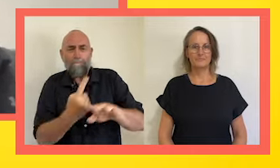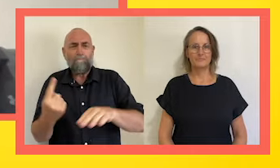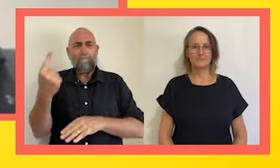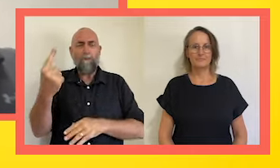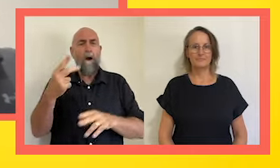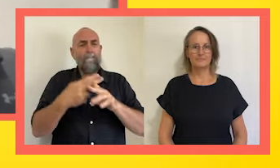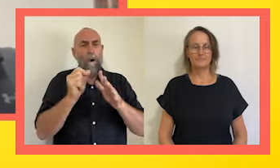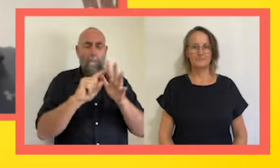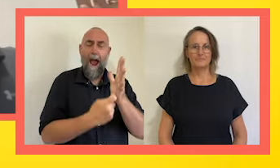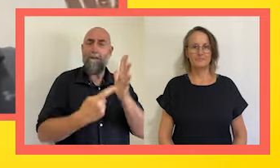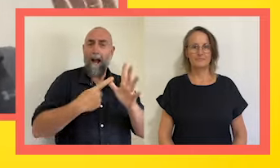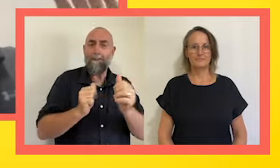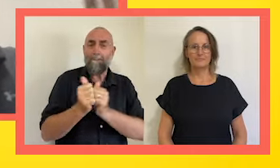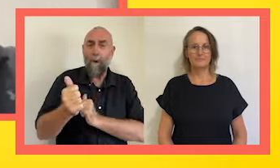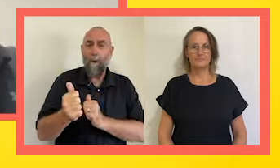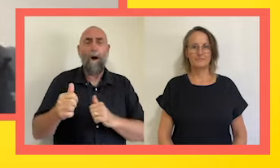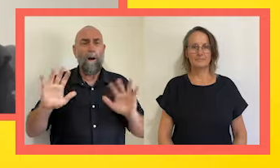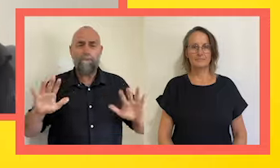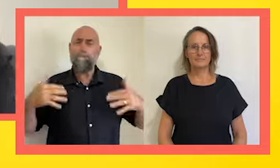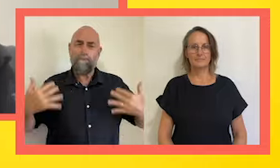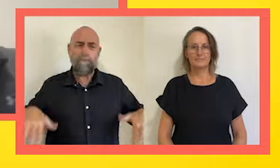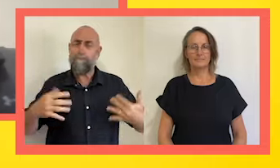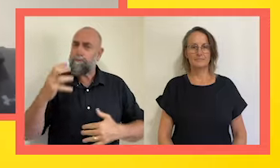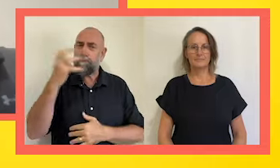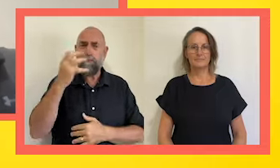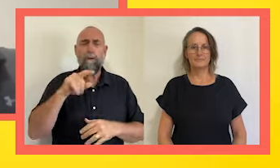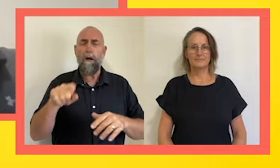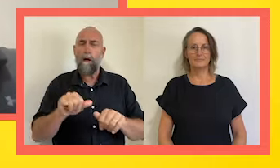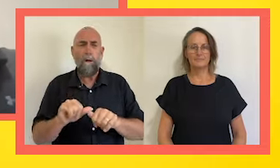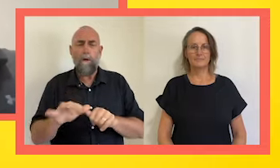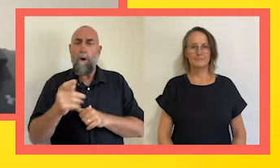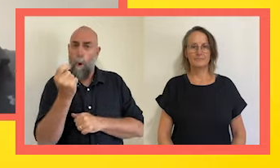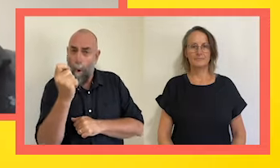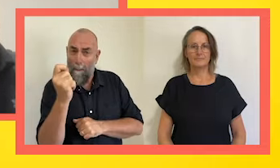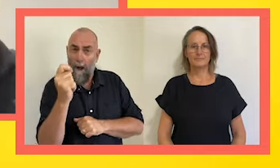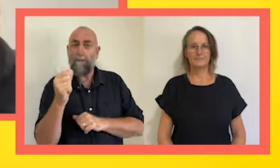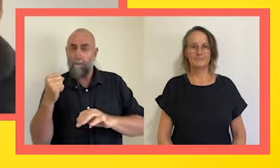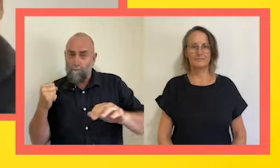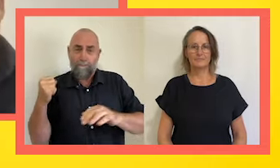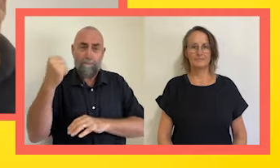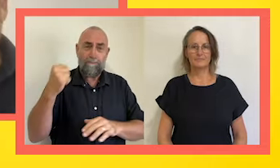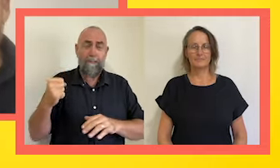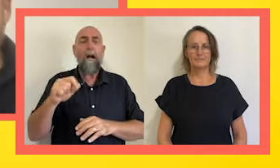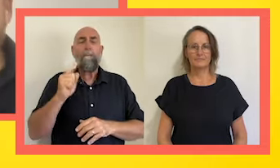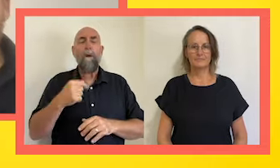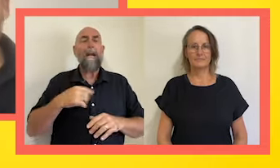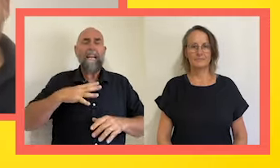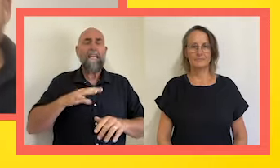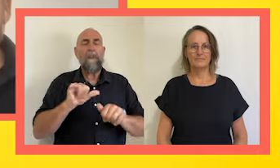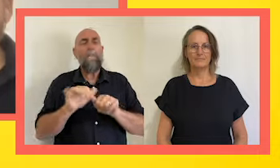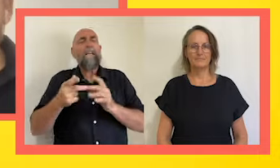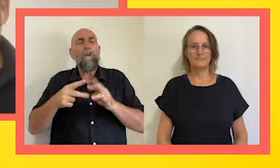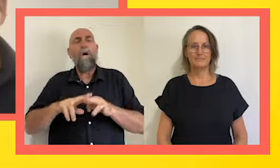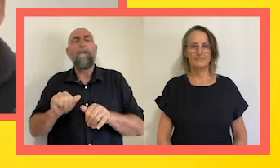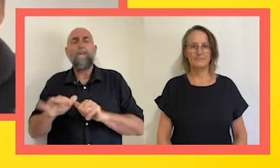in Parasport that is so close to being the You Little Ripper moment. So, we had to have a best of the rest. Sarah,